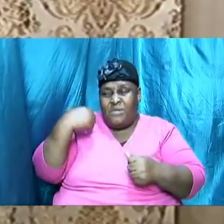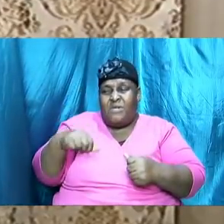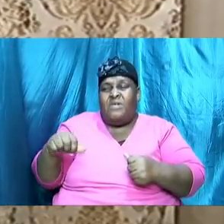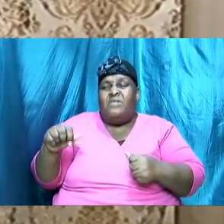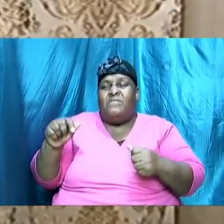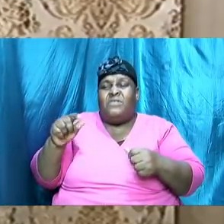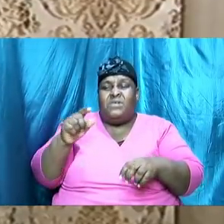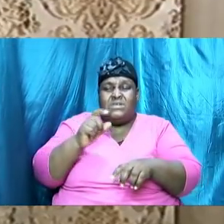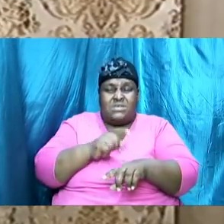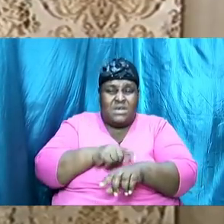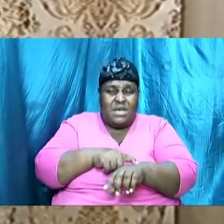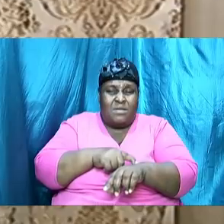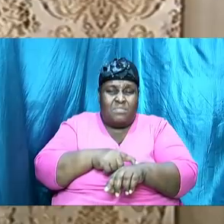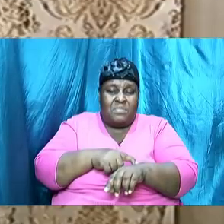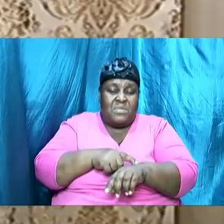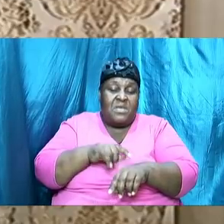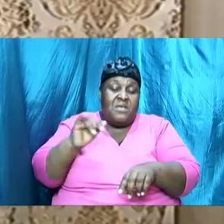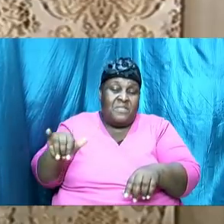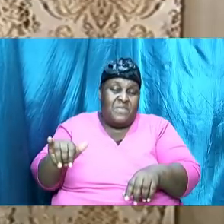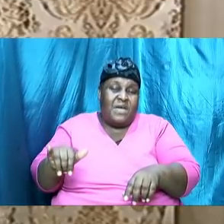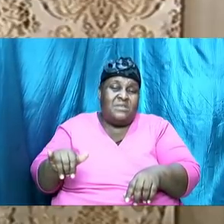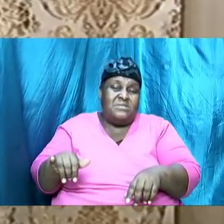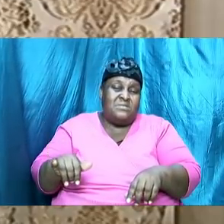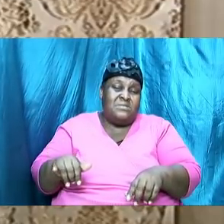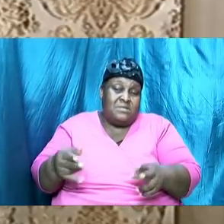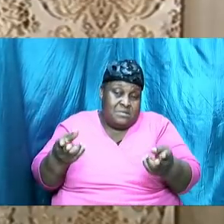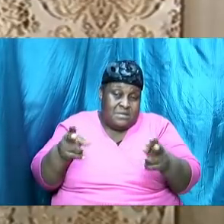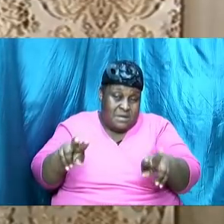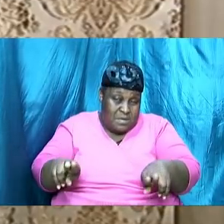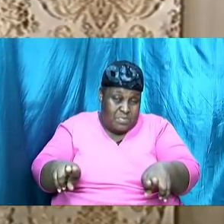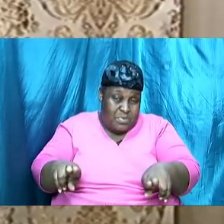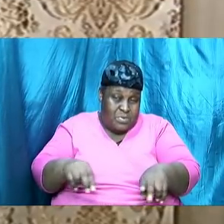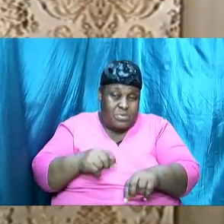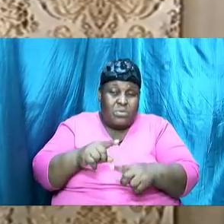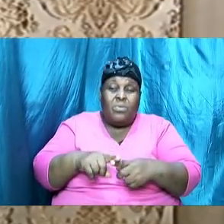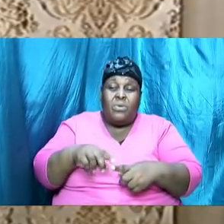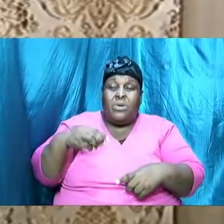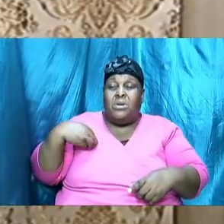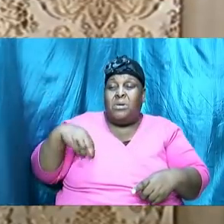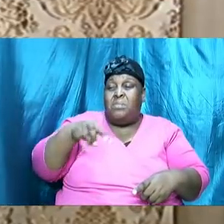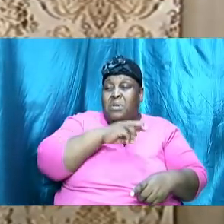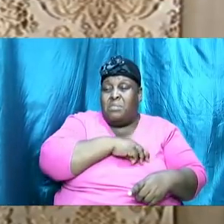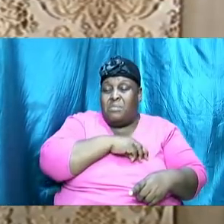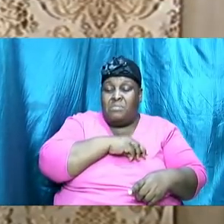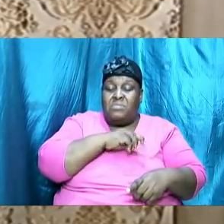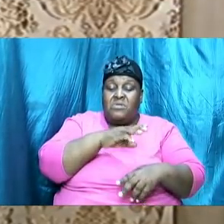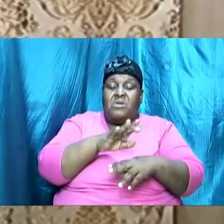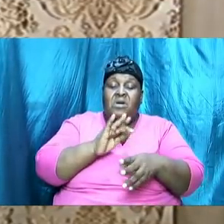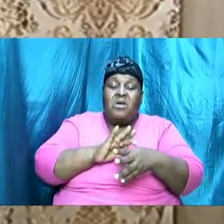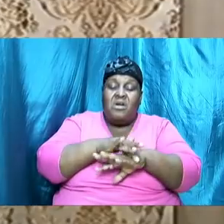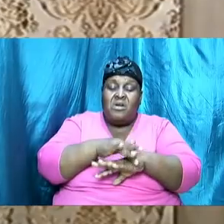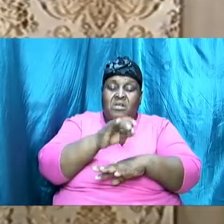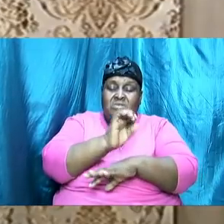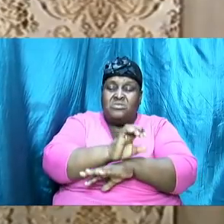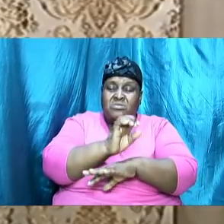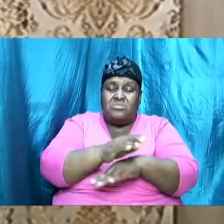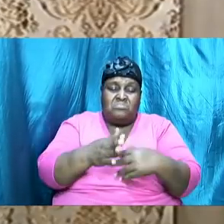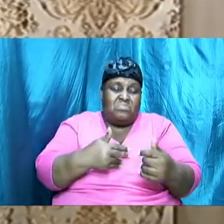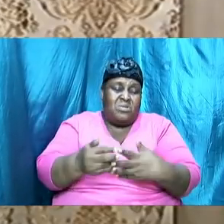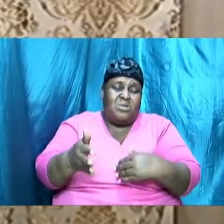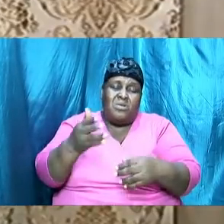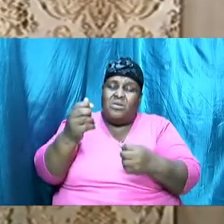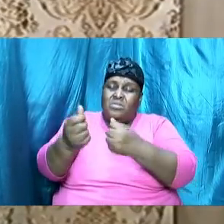was exactly what stepped in we are the members of this early church though they loved him